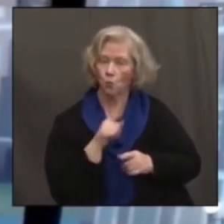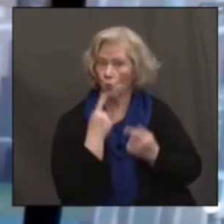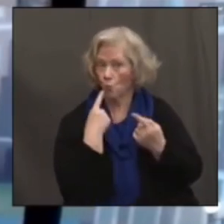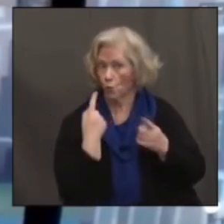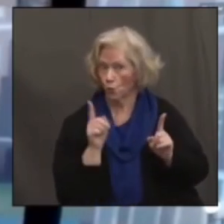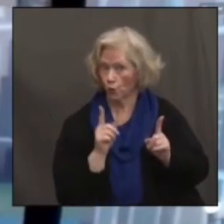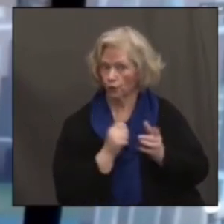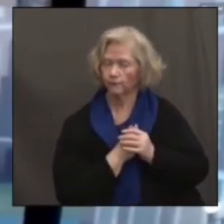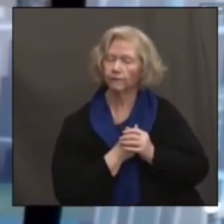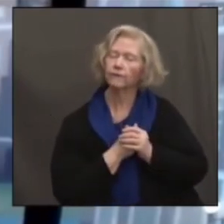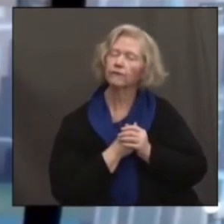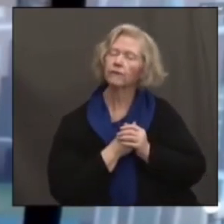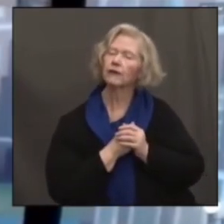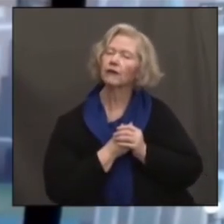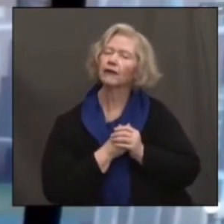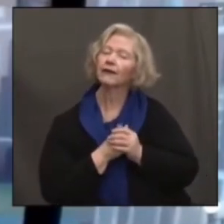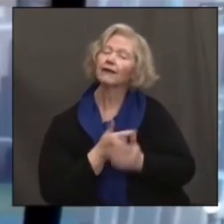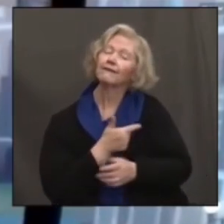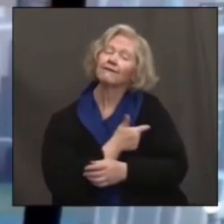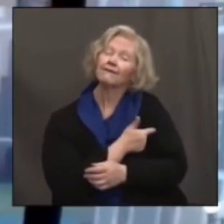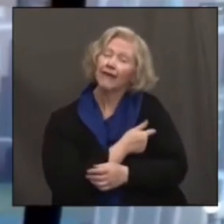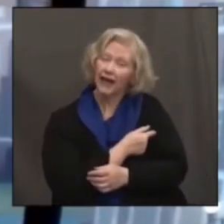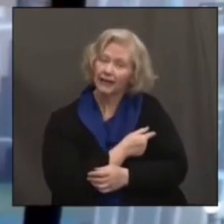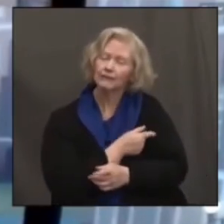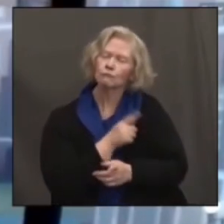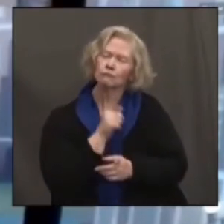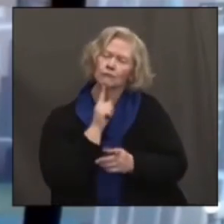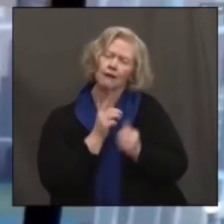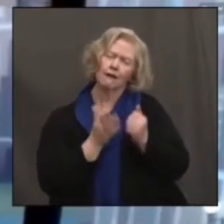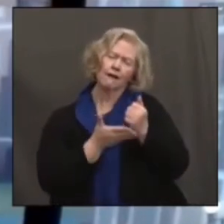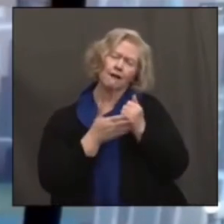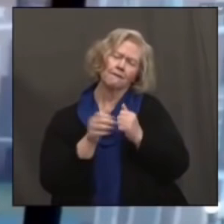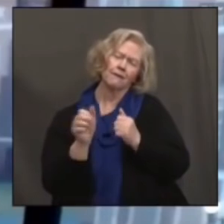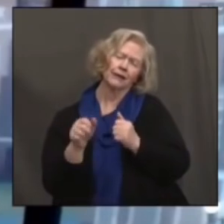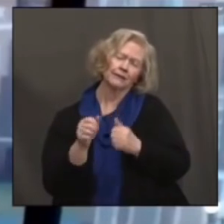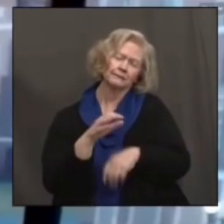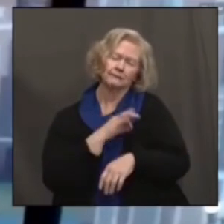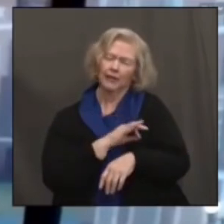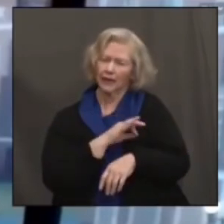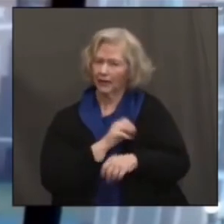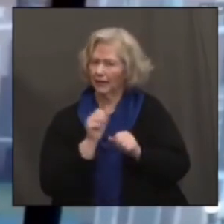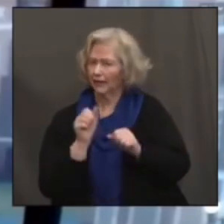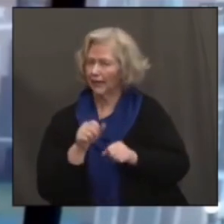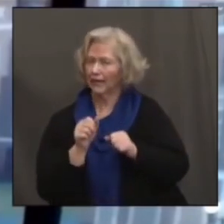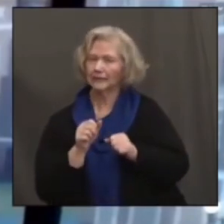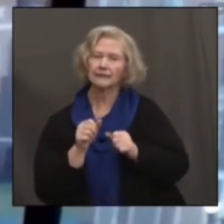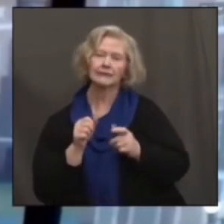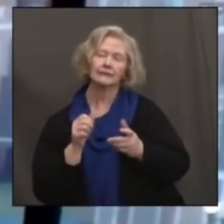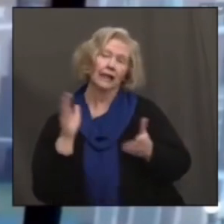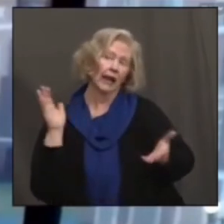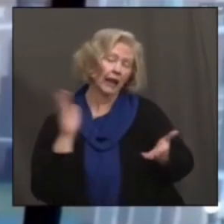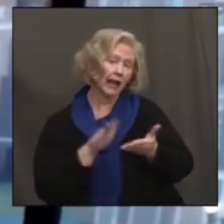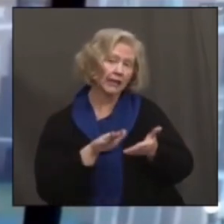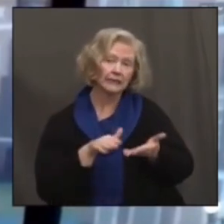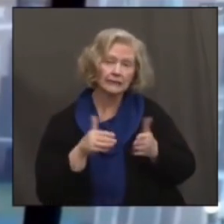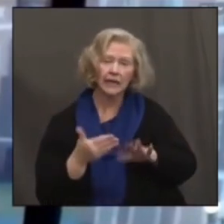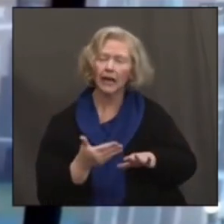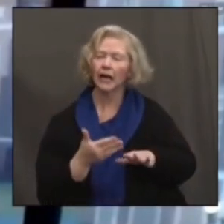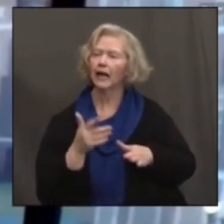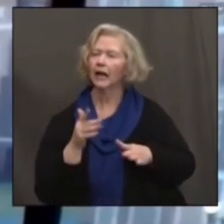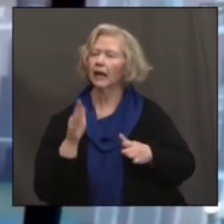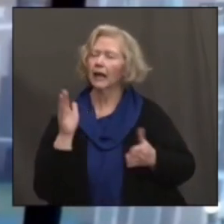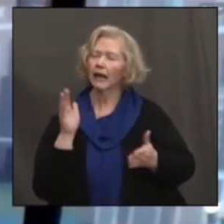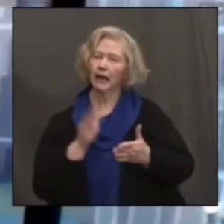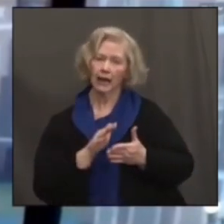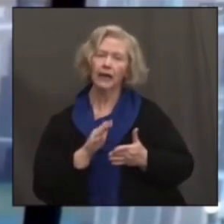us. You know, vaccines have, have done a lot and are going to do a lot for us in terms of decreased mortality and morbidity in the